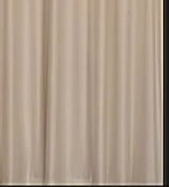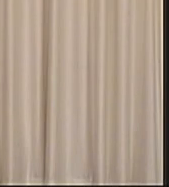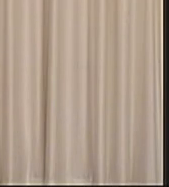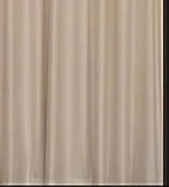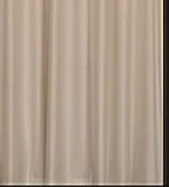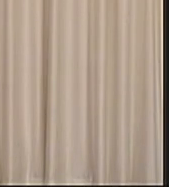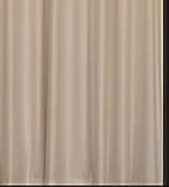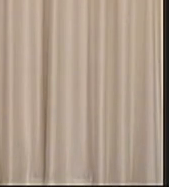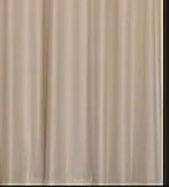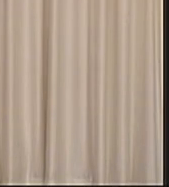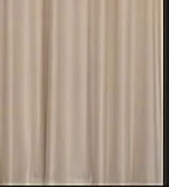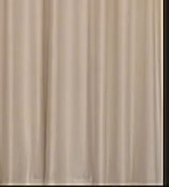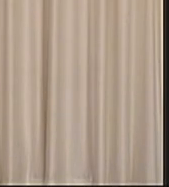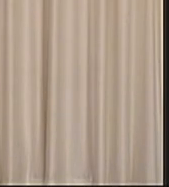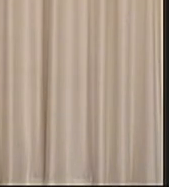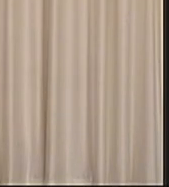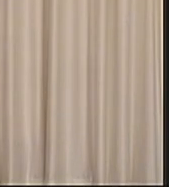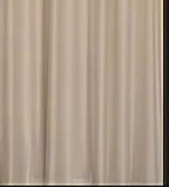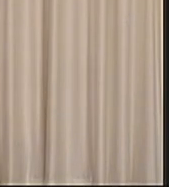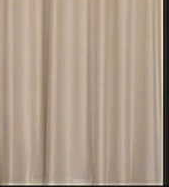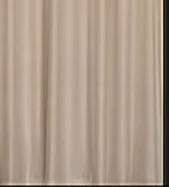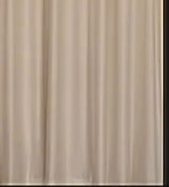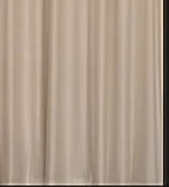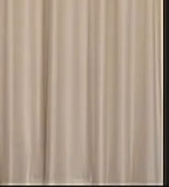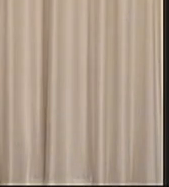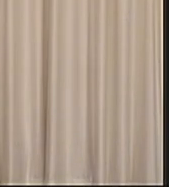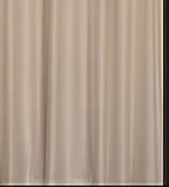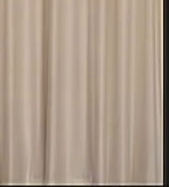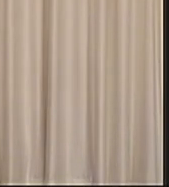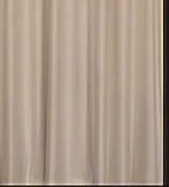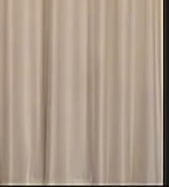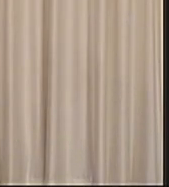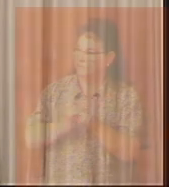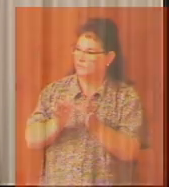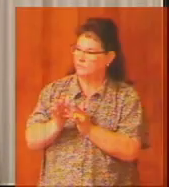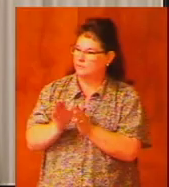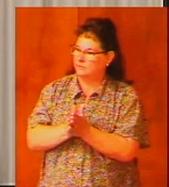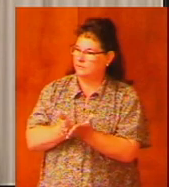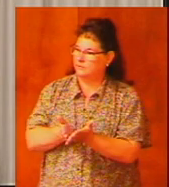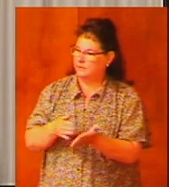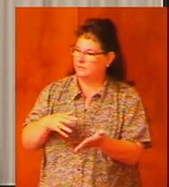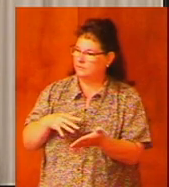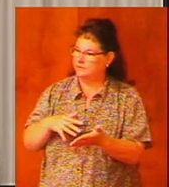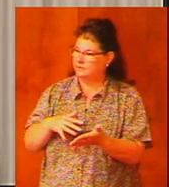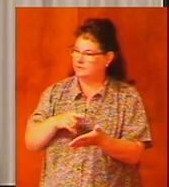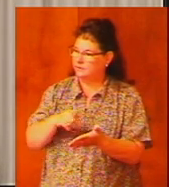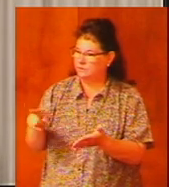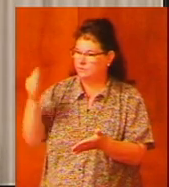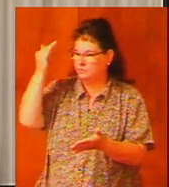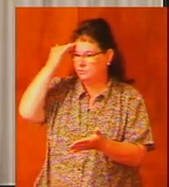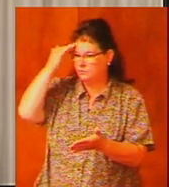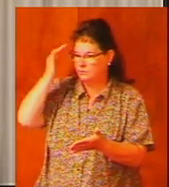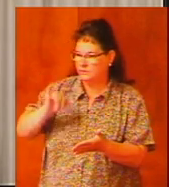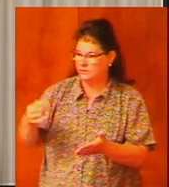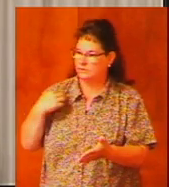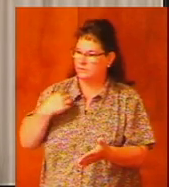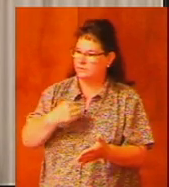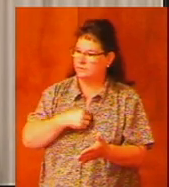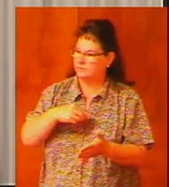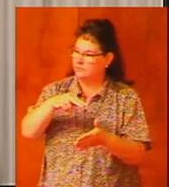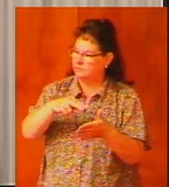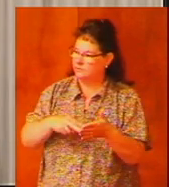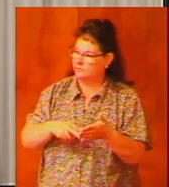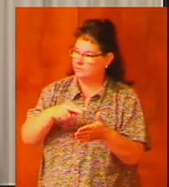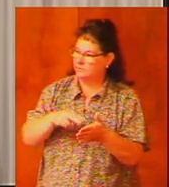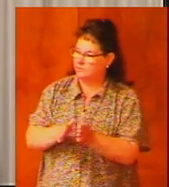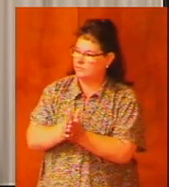Well, if you've been in our Wednesday evening Bible study, you know that we've been looking